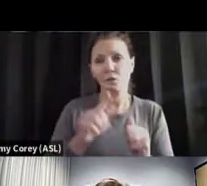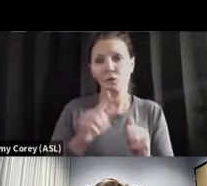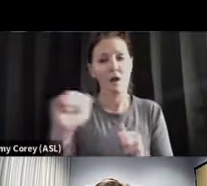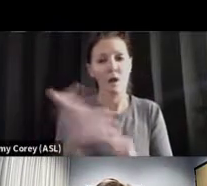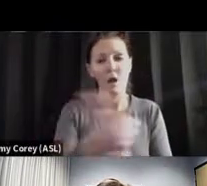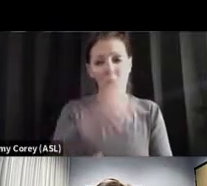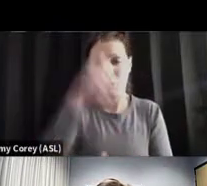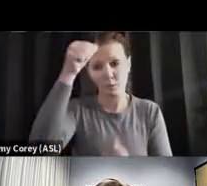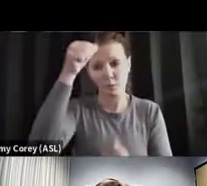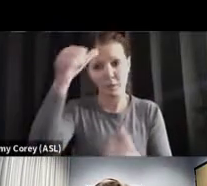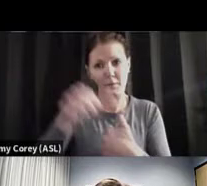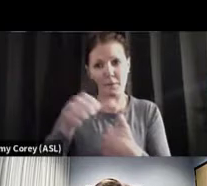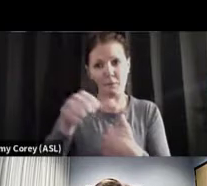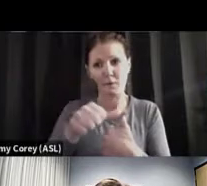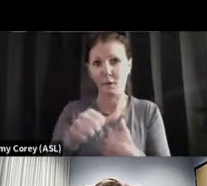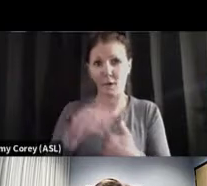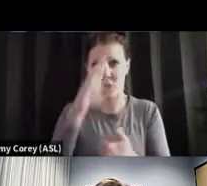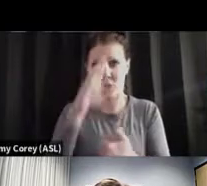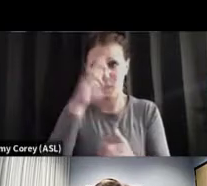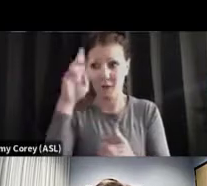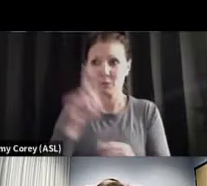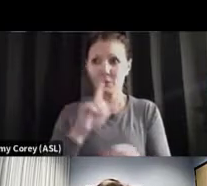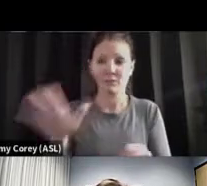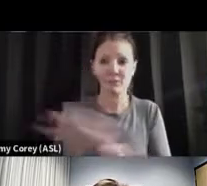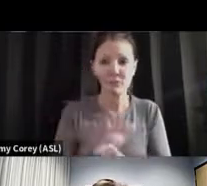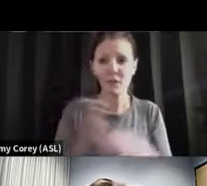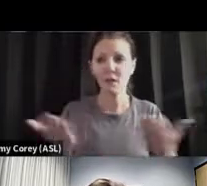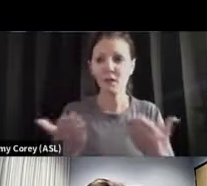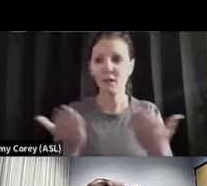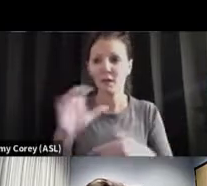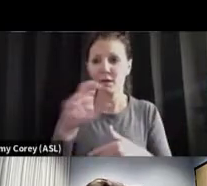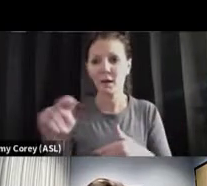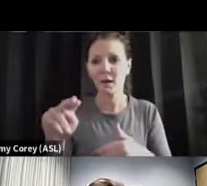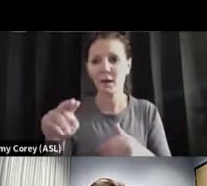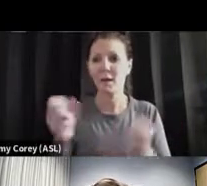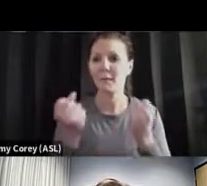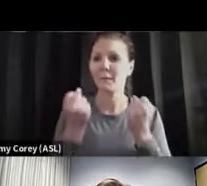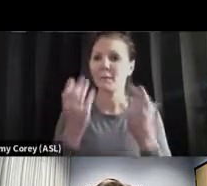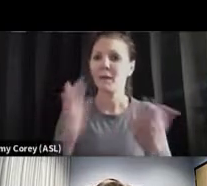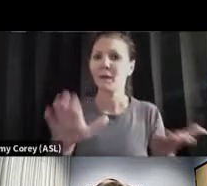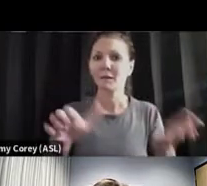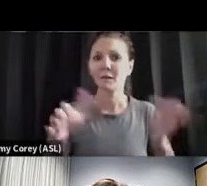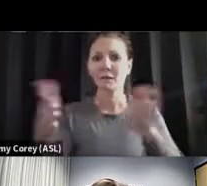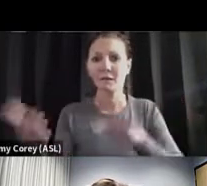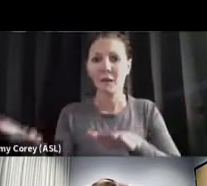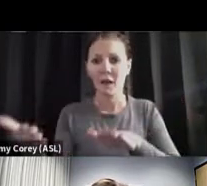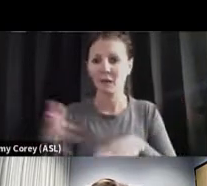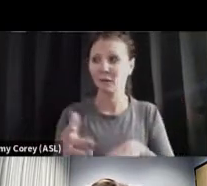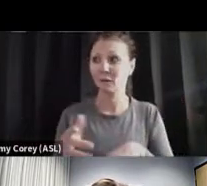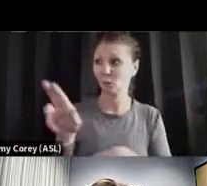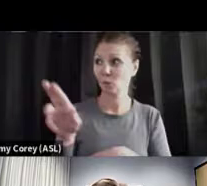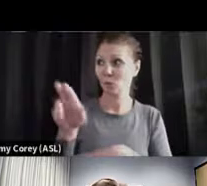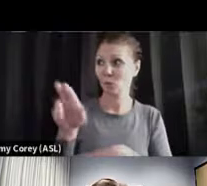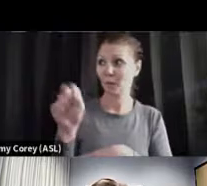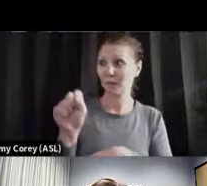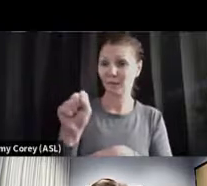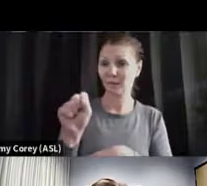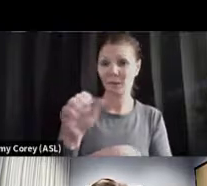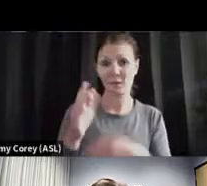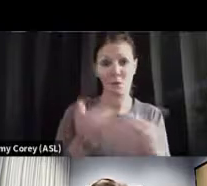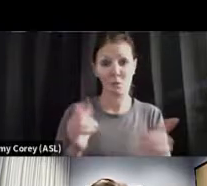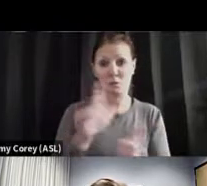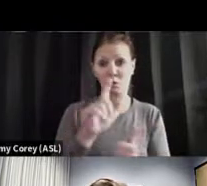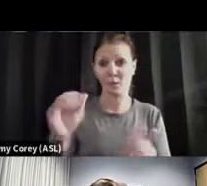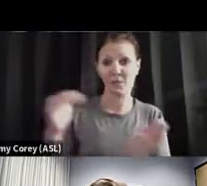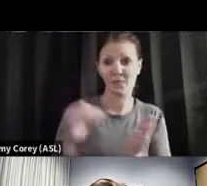where we had our hospitals were full here in Connecticut. Many people died. Almost in the US, almost 20,000 people are dying as a result of